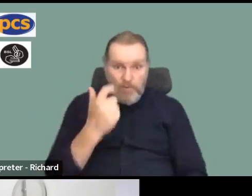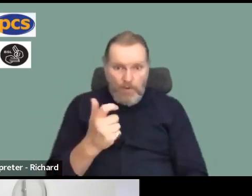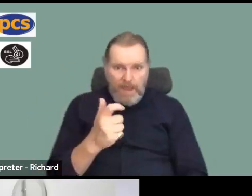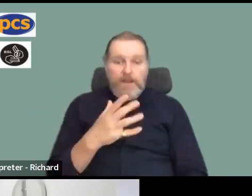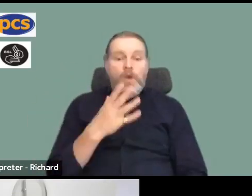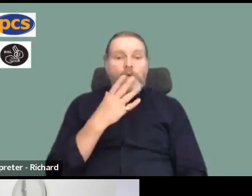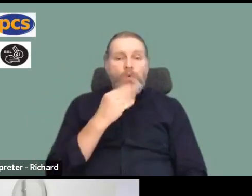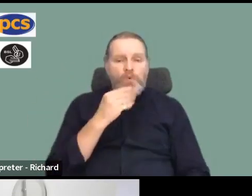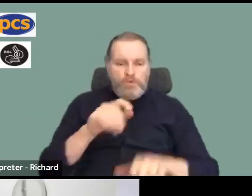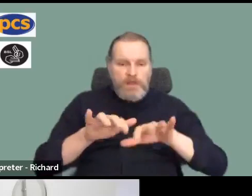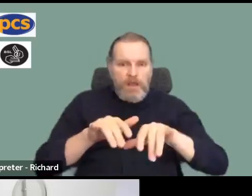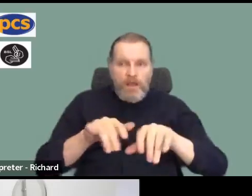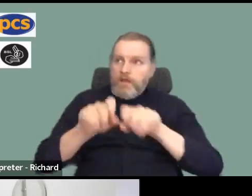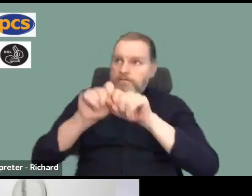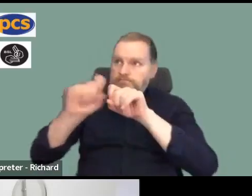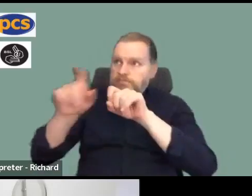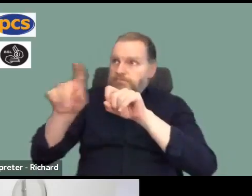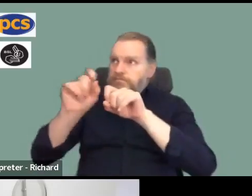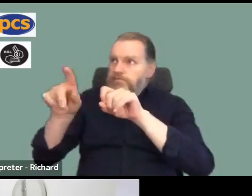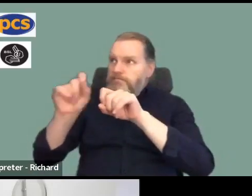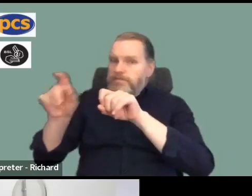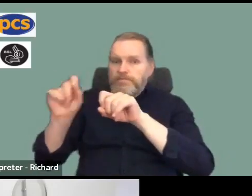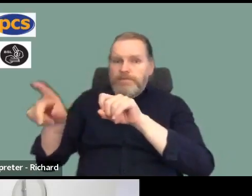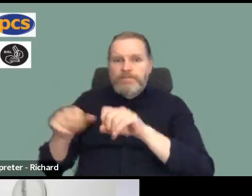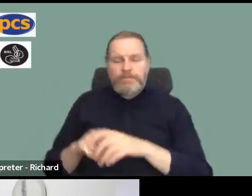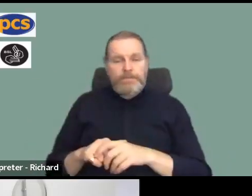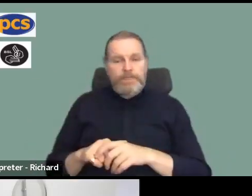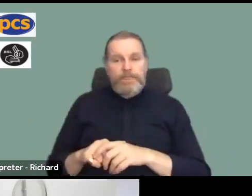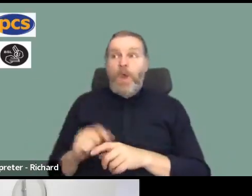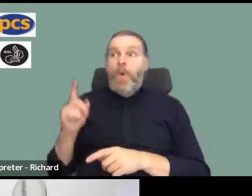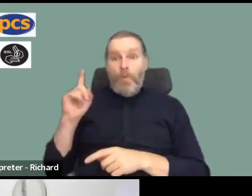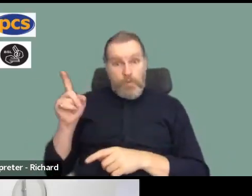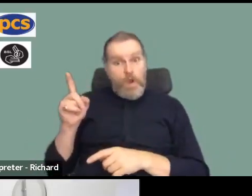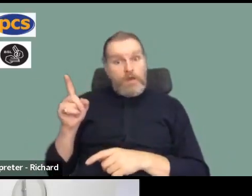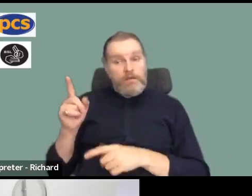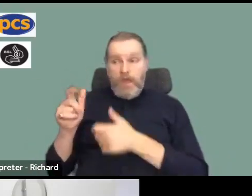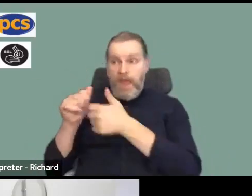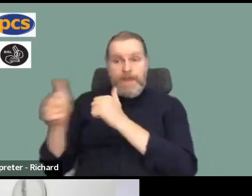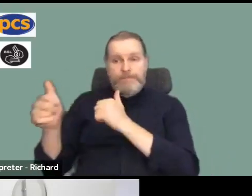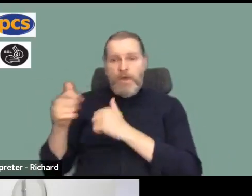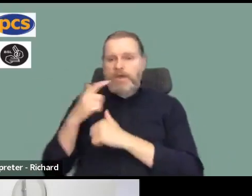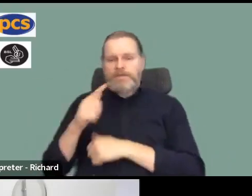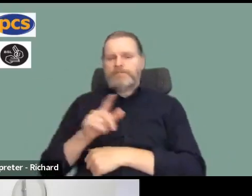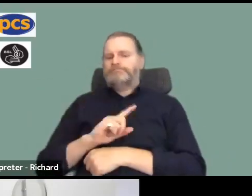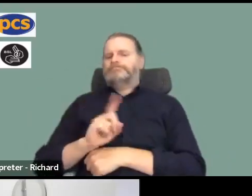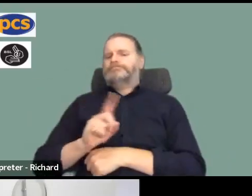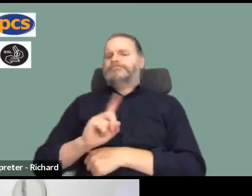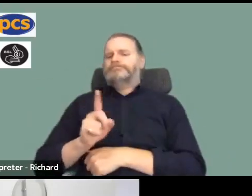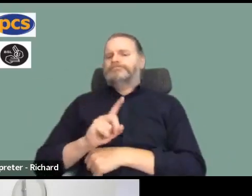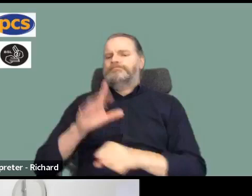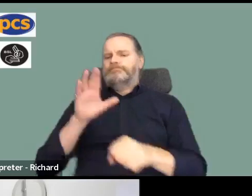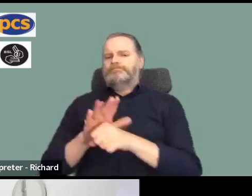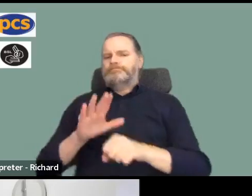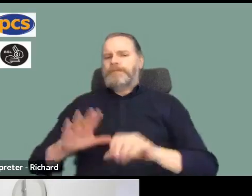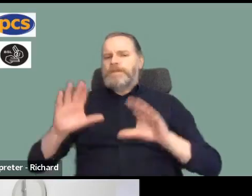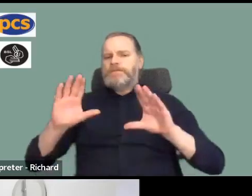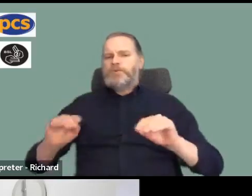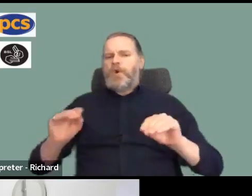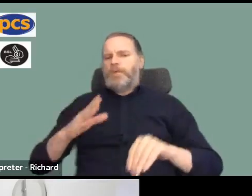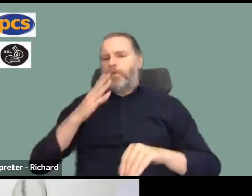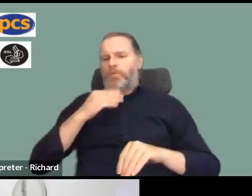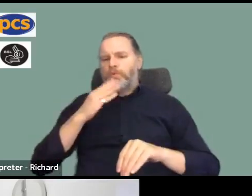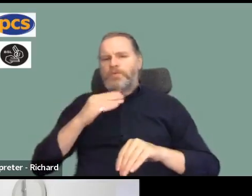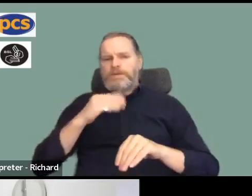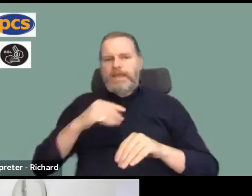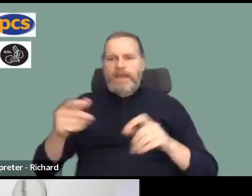flagging up, we know already one employer has put something out to HR managers, telling them to go the other way and to start trying to clamp down a bit. So, if